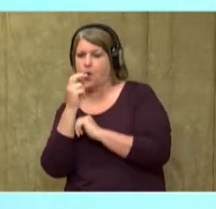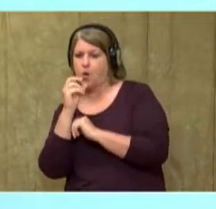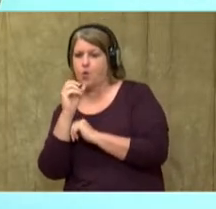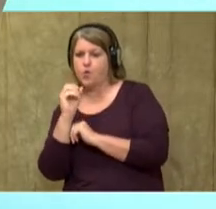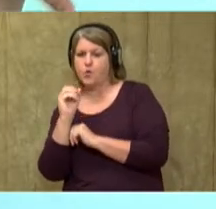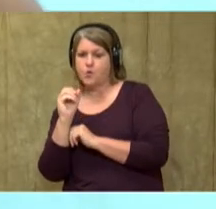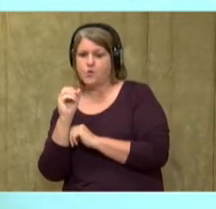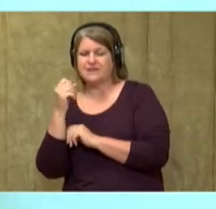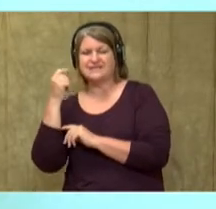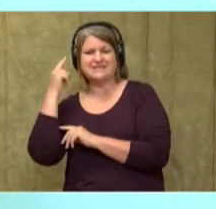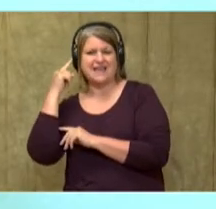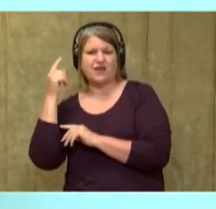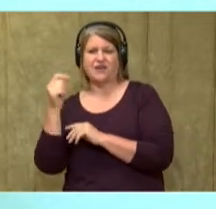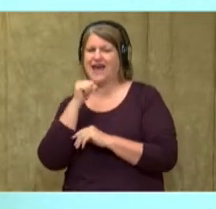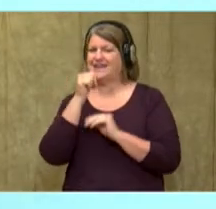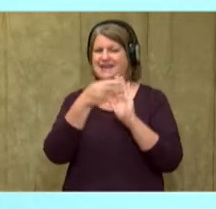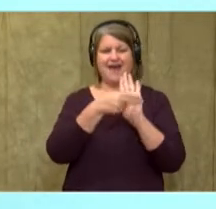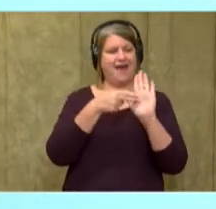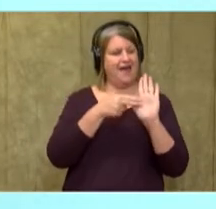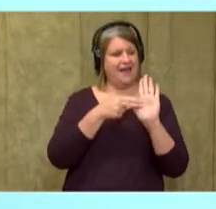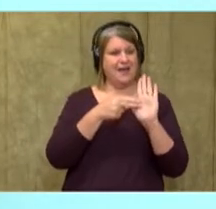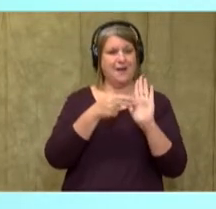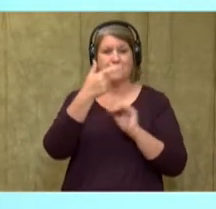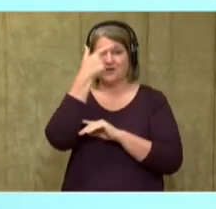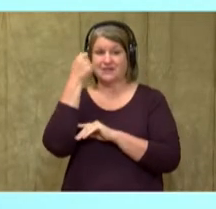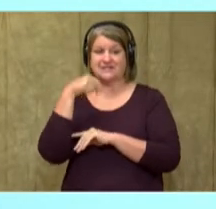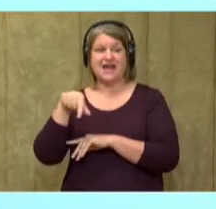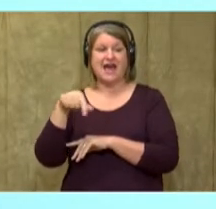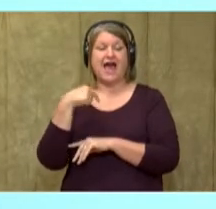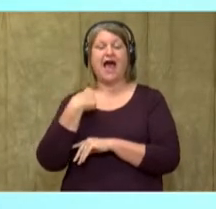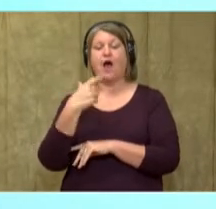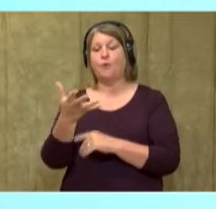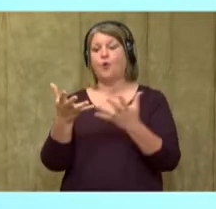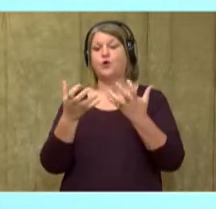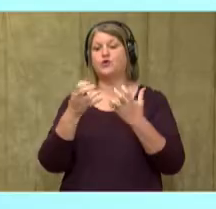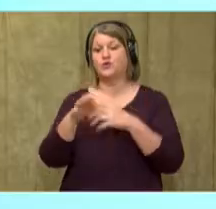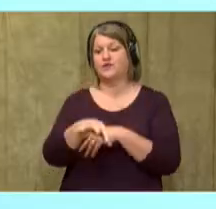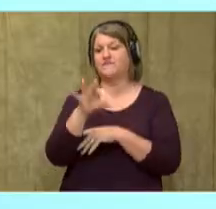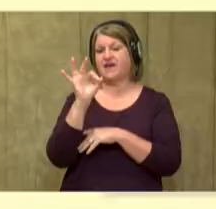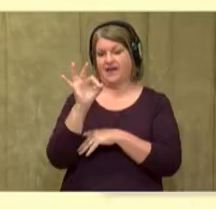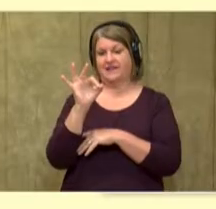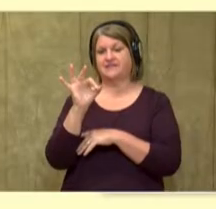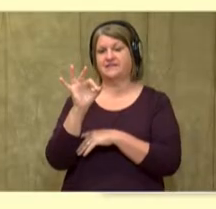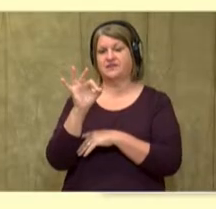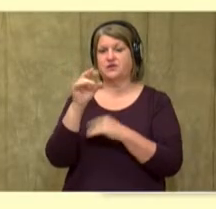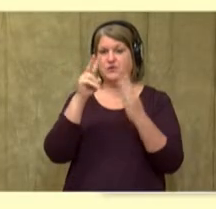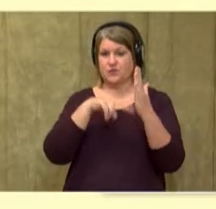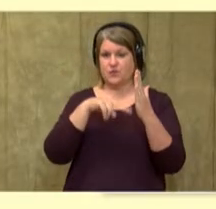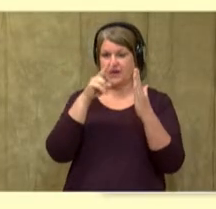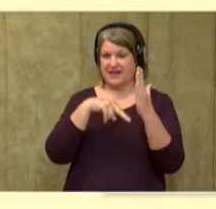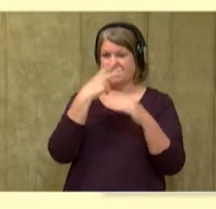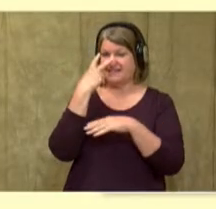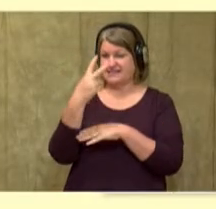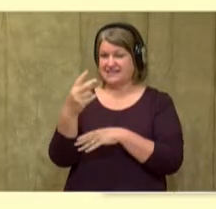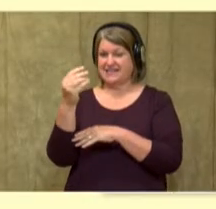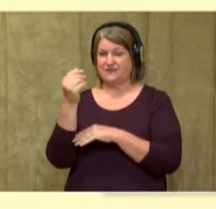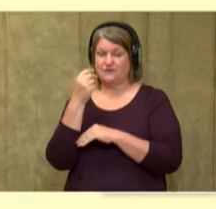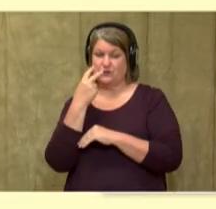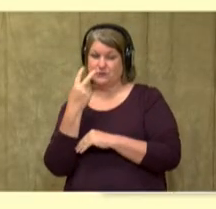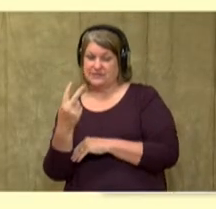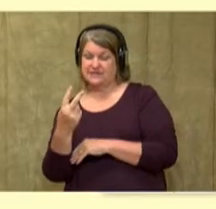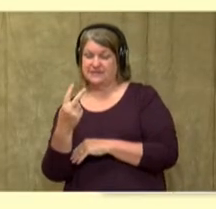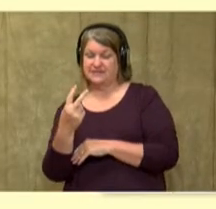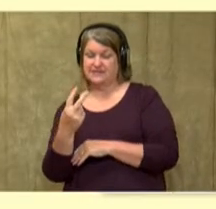didn't highlight them because I wanted you to find them. So, read the passage and see if you can find those words with oo.